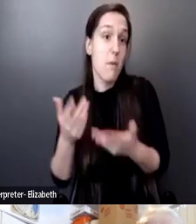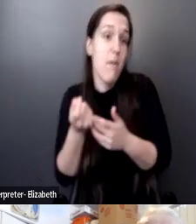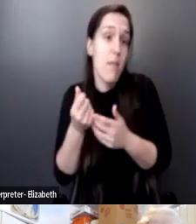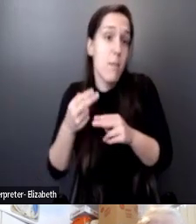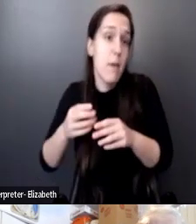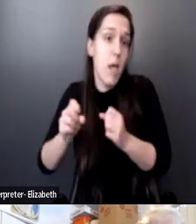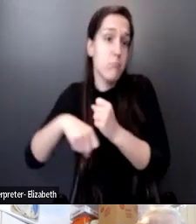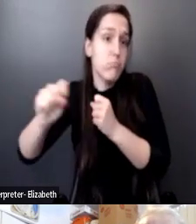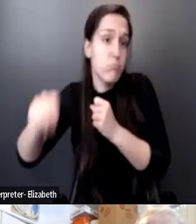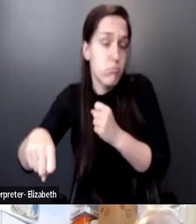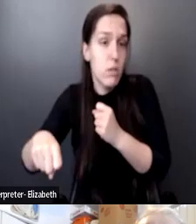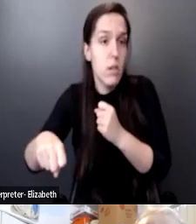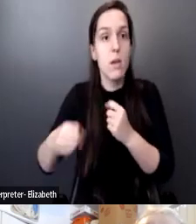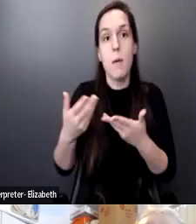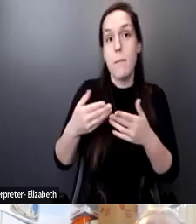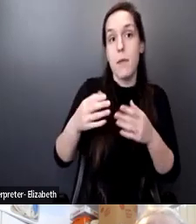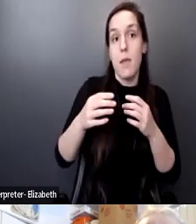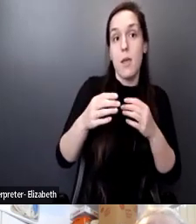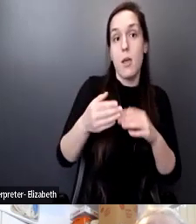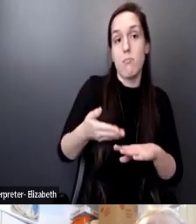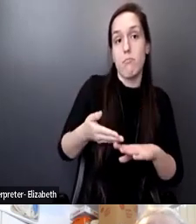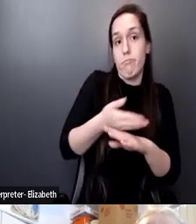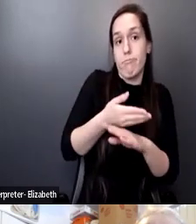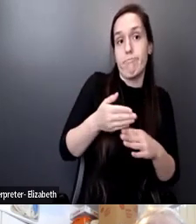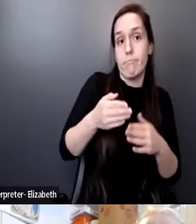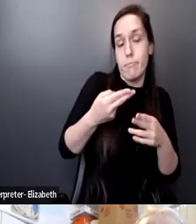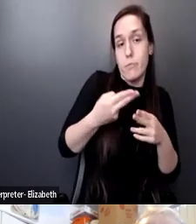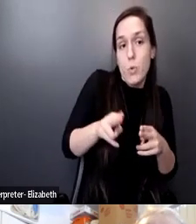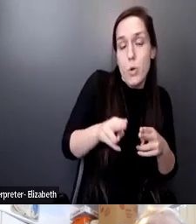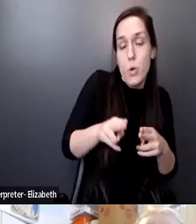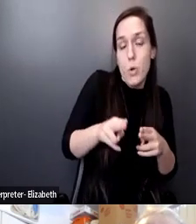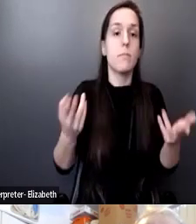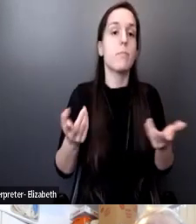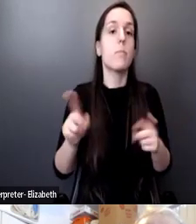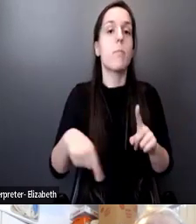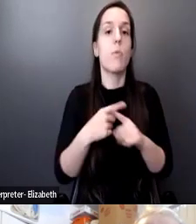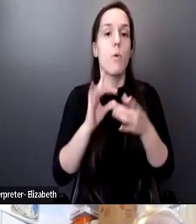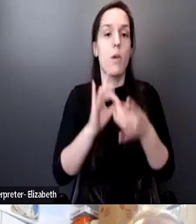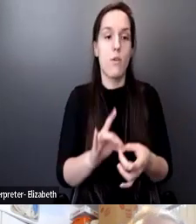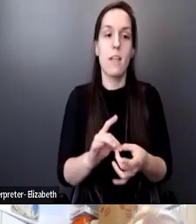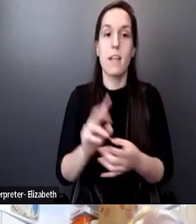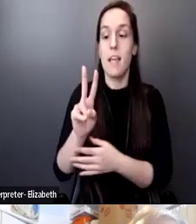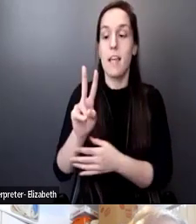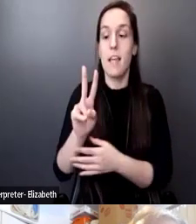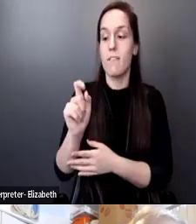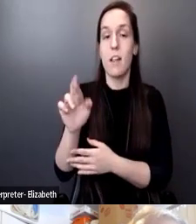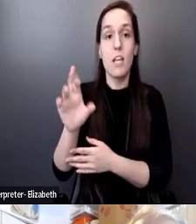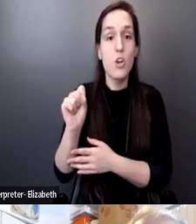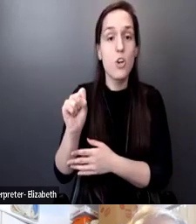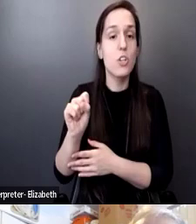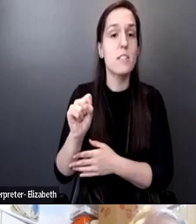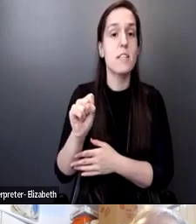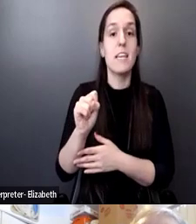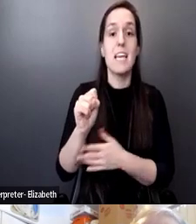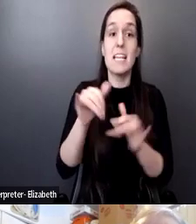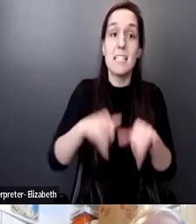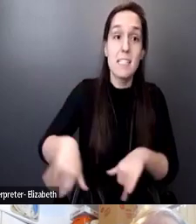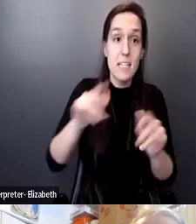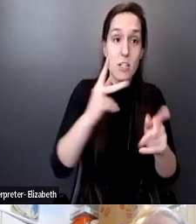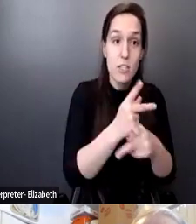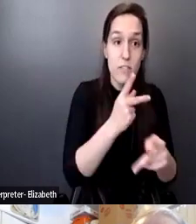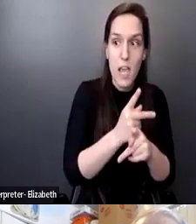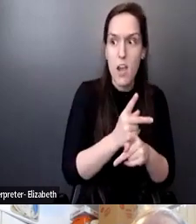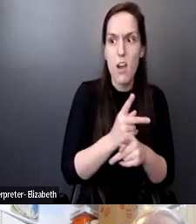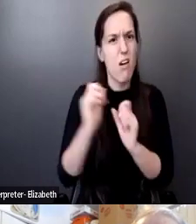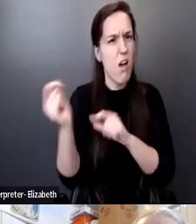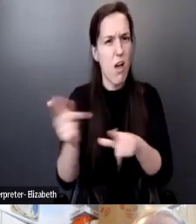maybe a little bit shorter. But that really, when it comes to these types of crisis standards of care discussions for ventilators, that they should be eligible